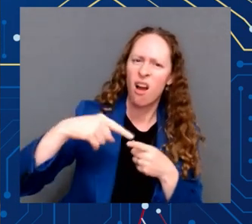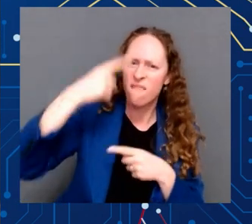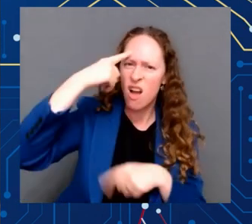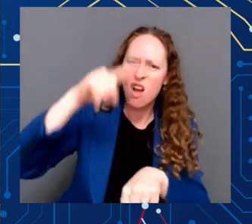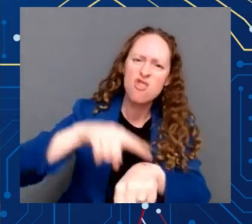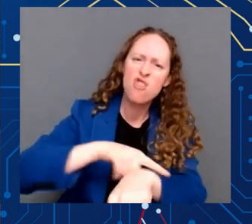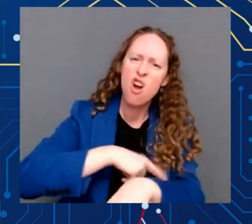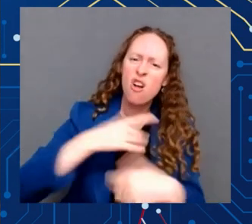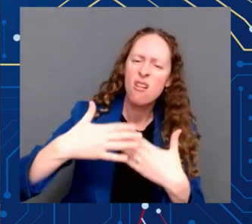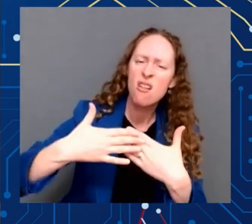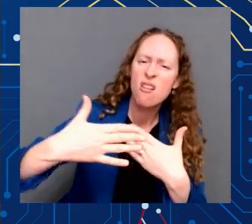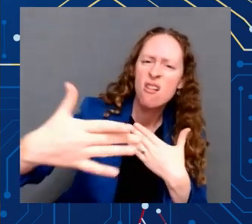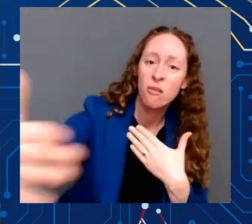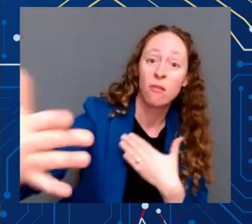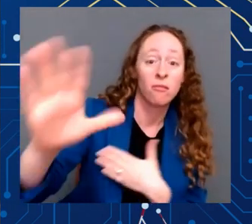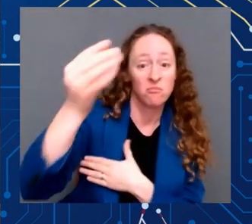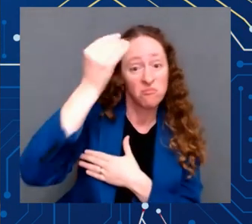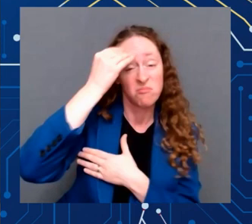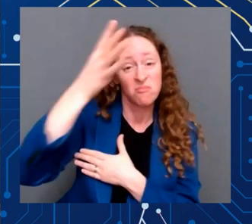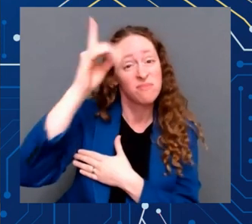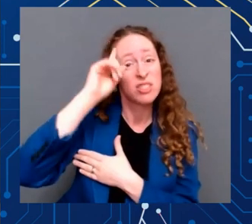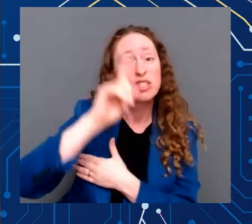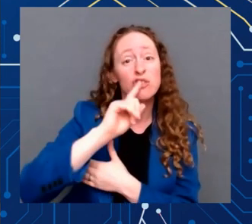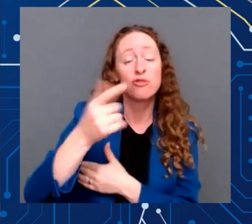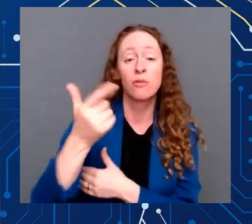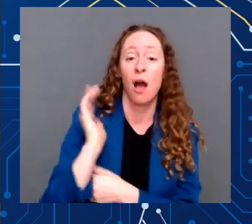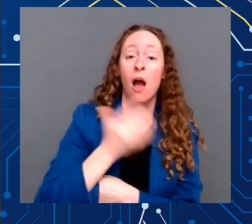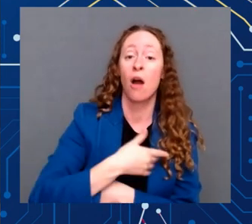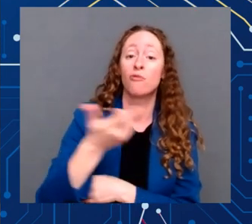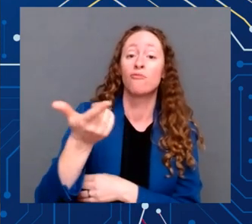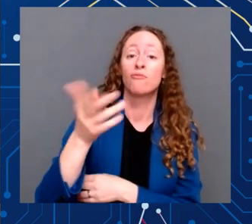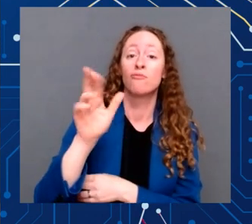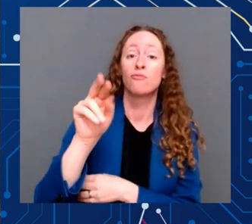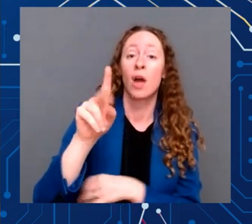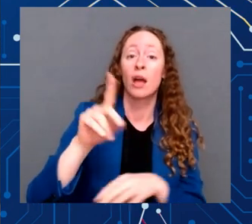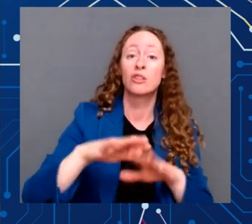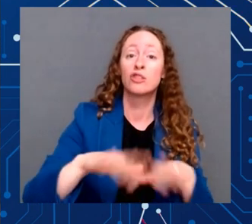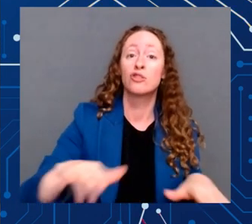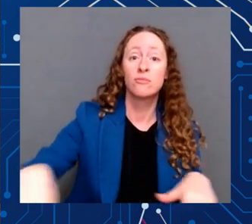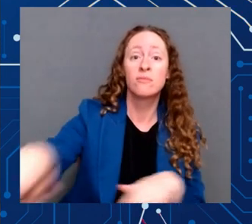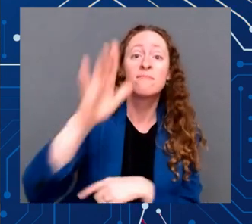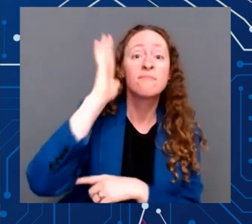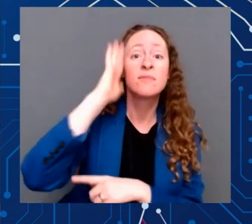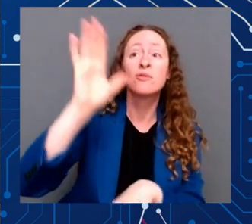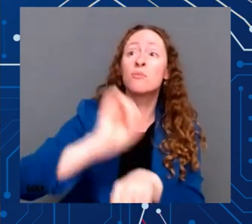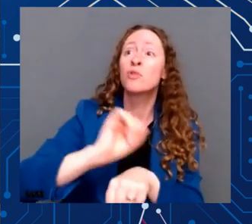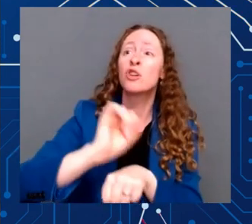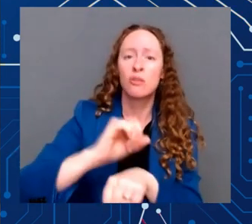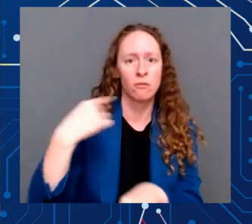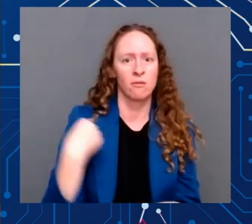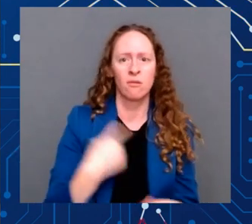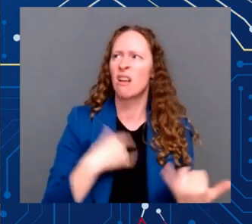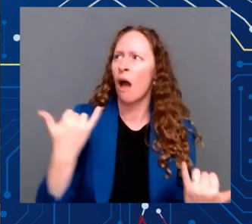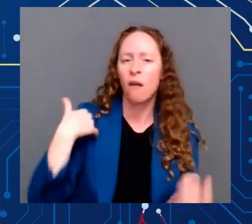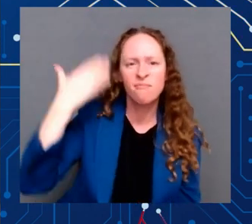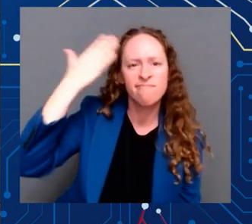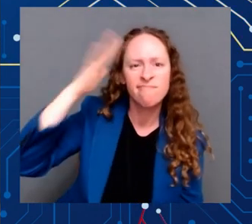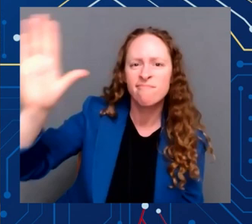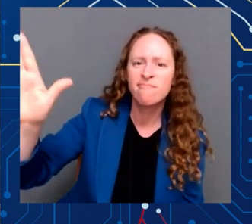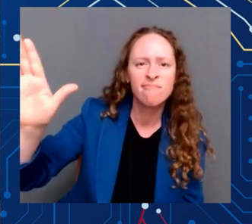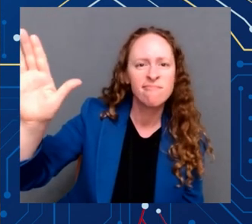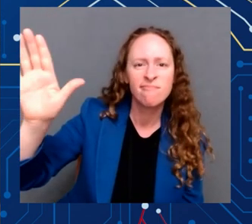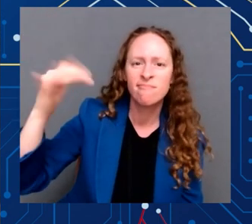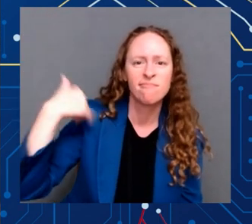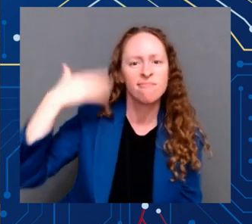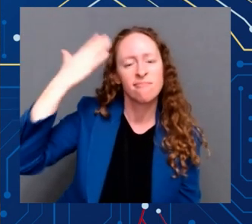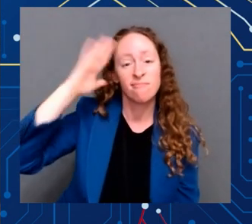envision now because of these great investments. And to the innovators, job creators, and workers who